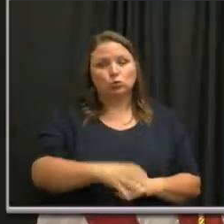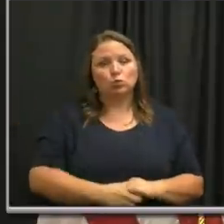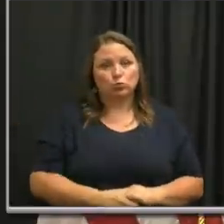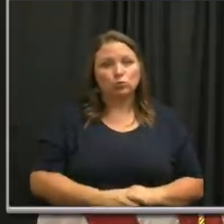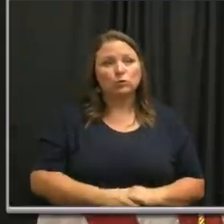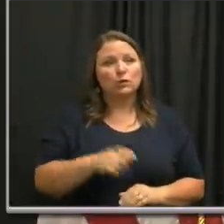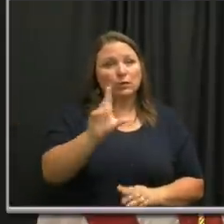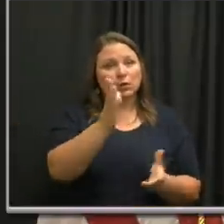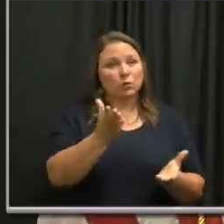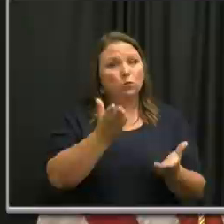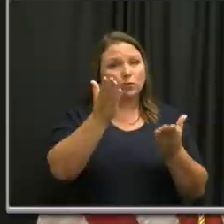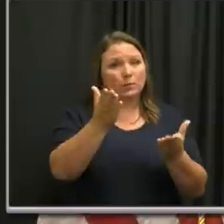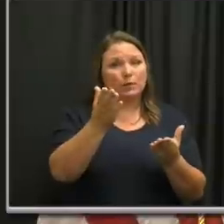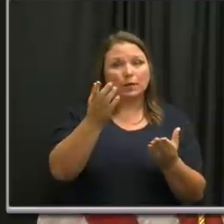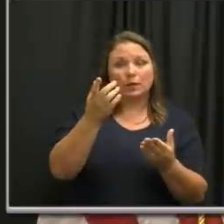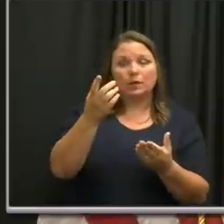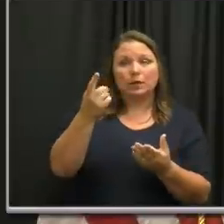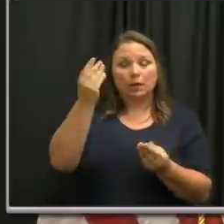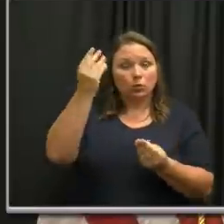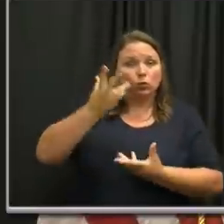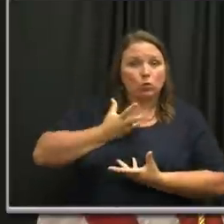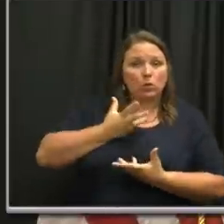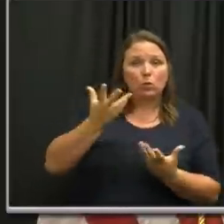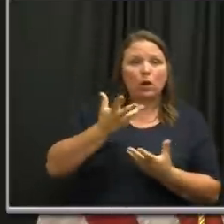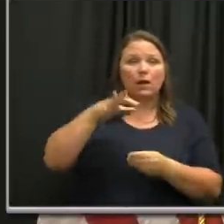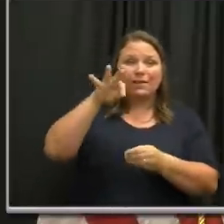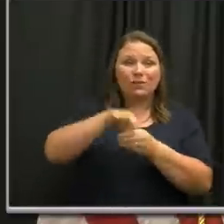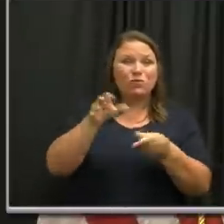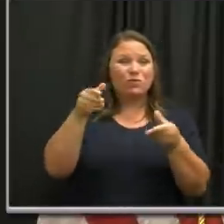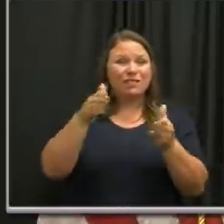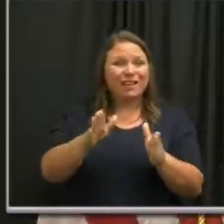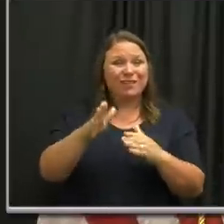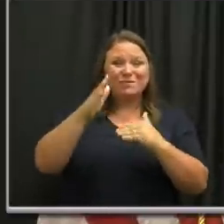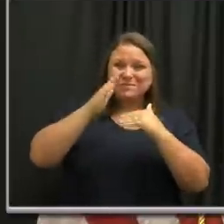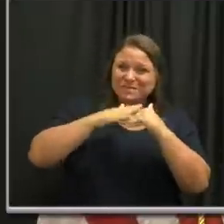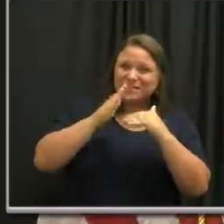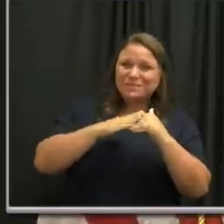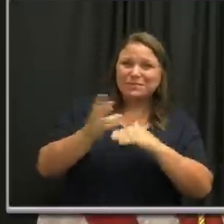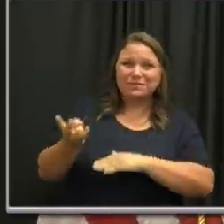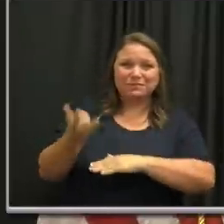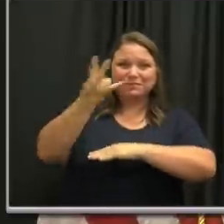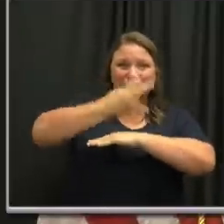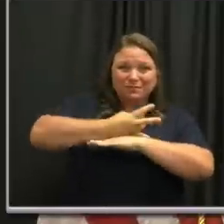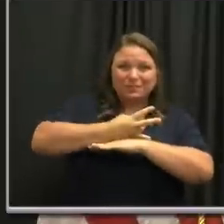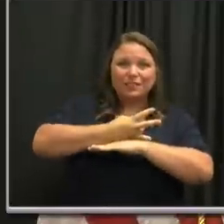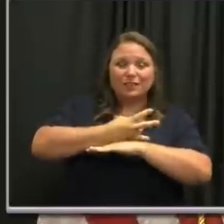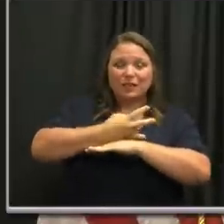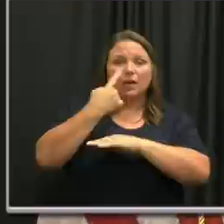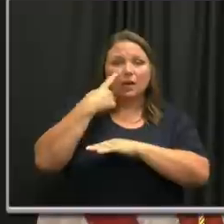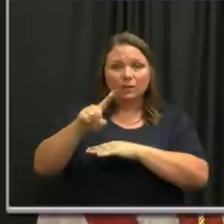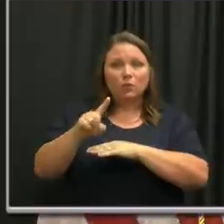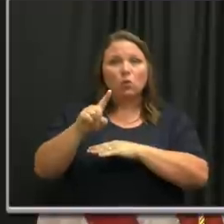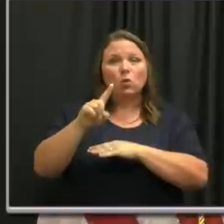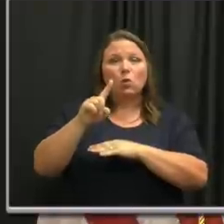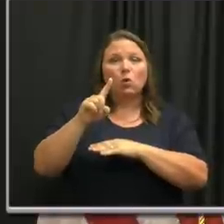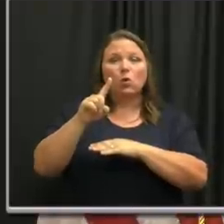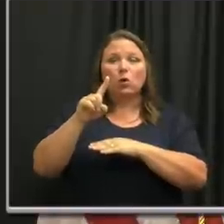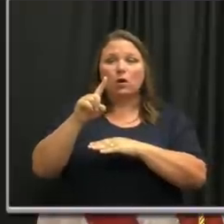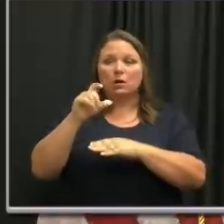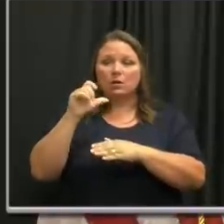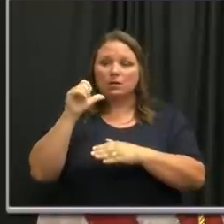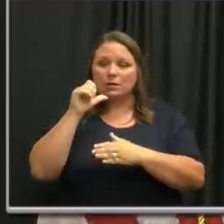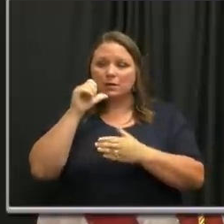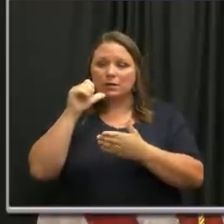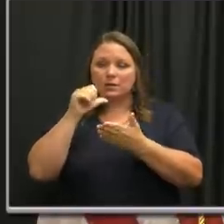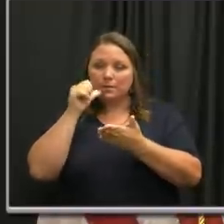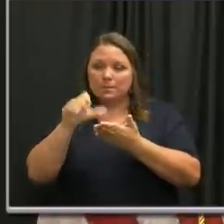They've recommended to us that voters allow at least seven days for their ballot to return back to